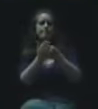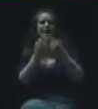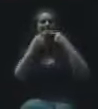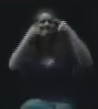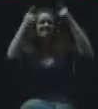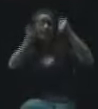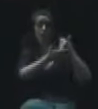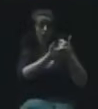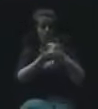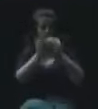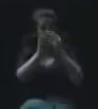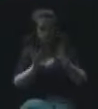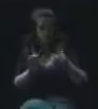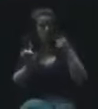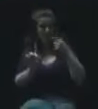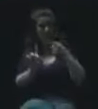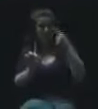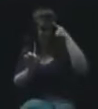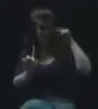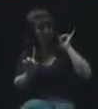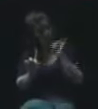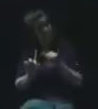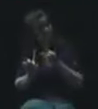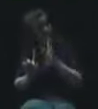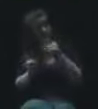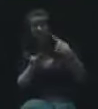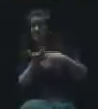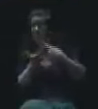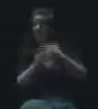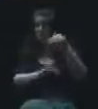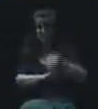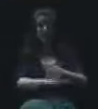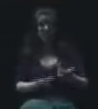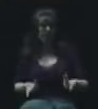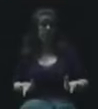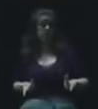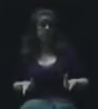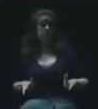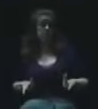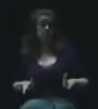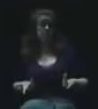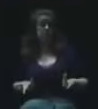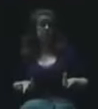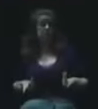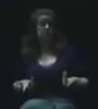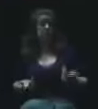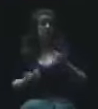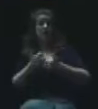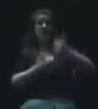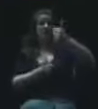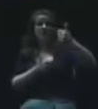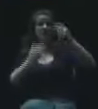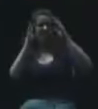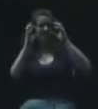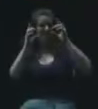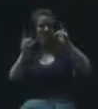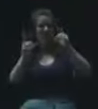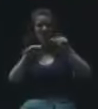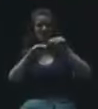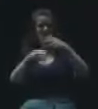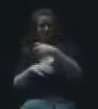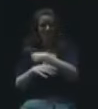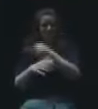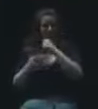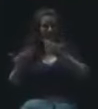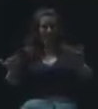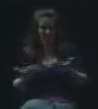students, which I think is the point of what we talked about tonight. So, Chief Business Officer Hudson's not here, but what he